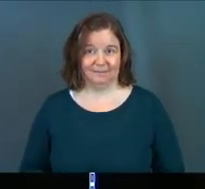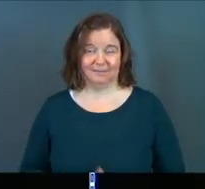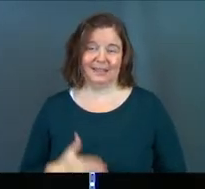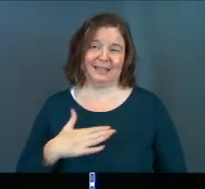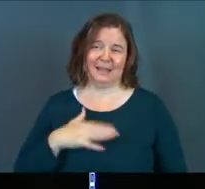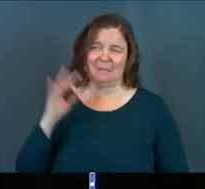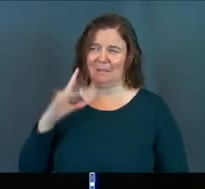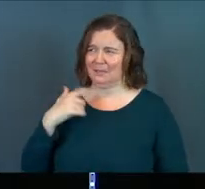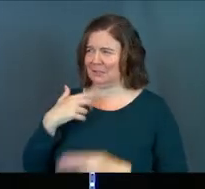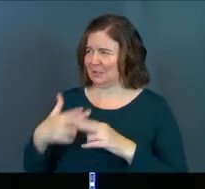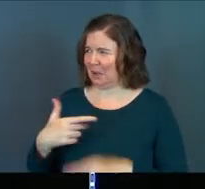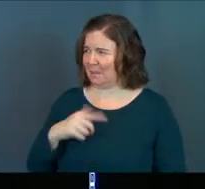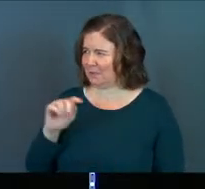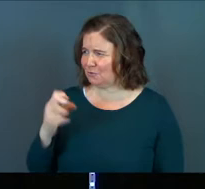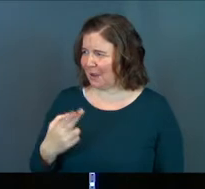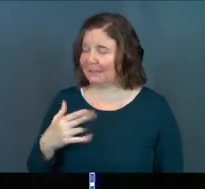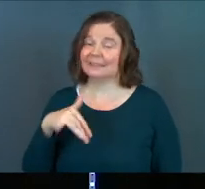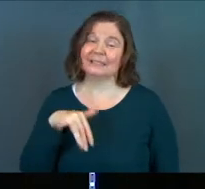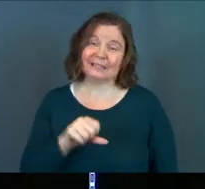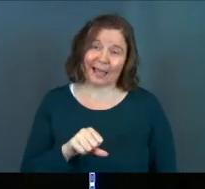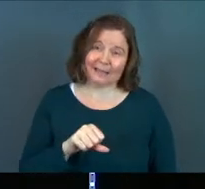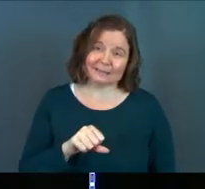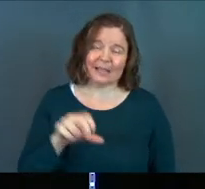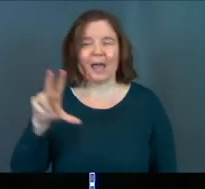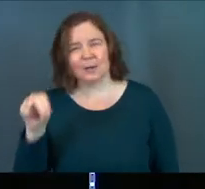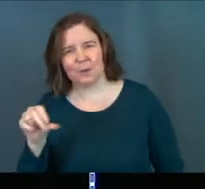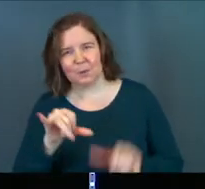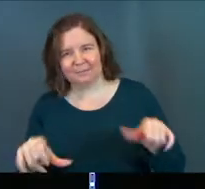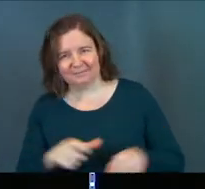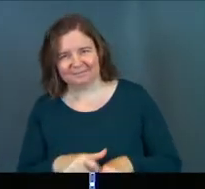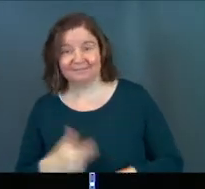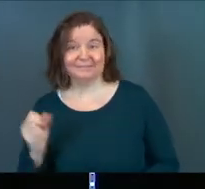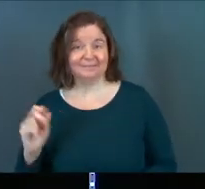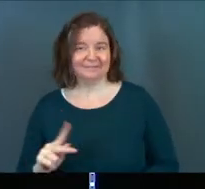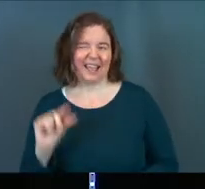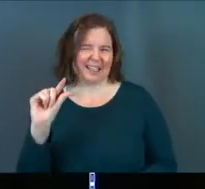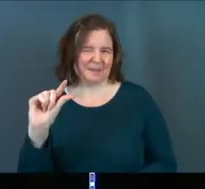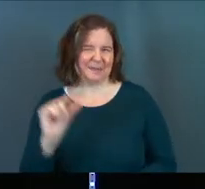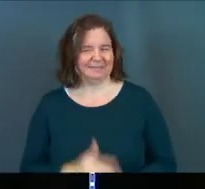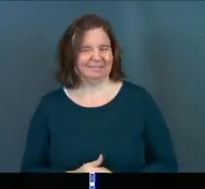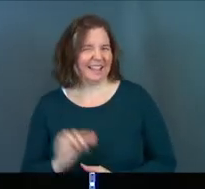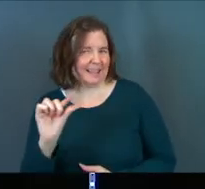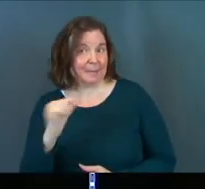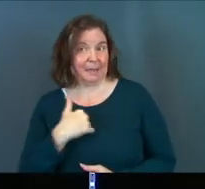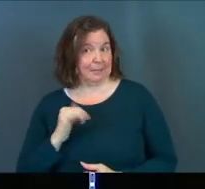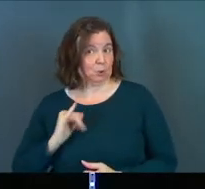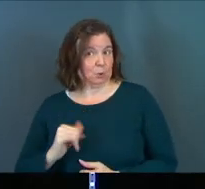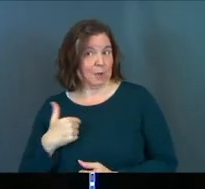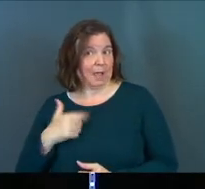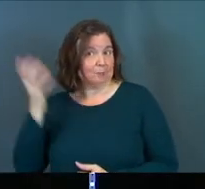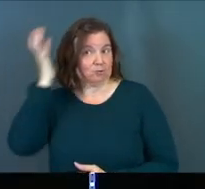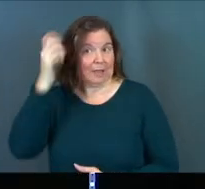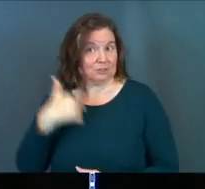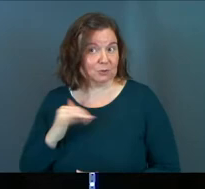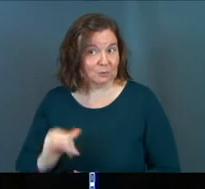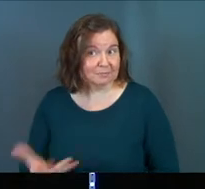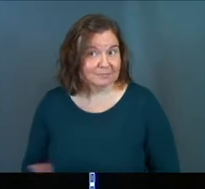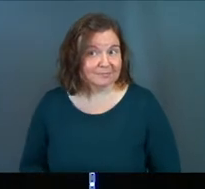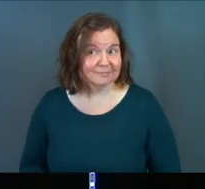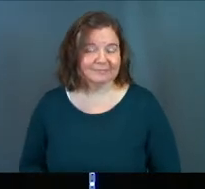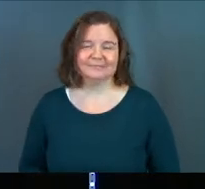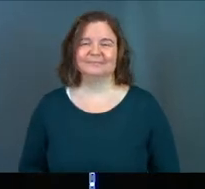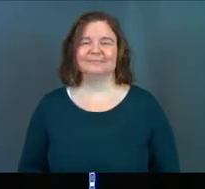Does my pastor just call me trash? Yes and no, okay? A little bit, just a little bit. Me too. I'm garbage, okay?